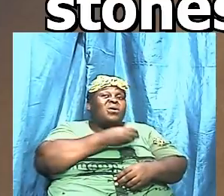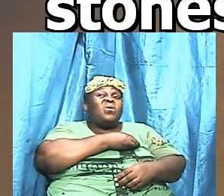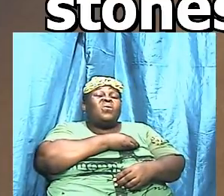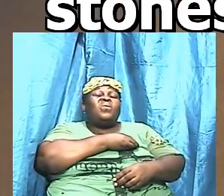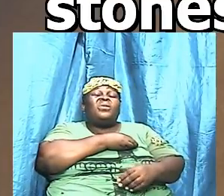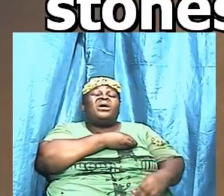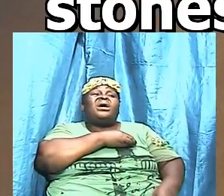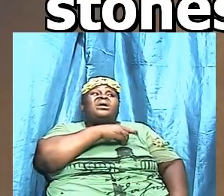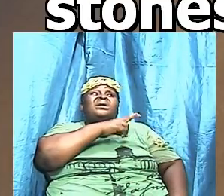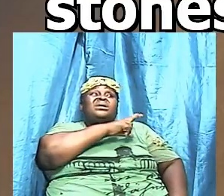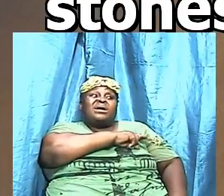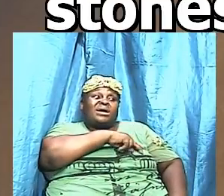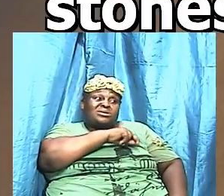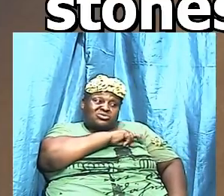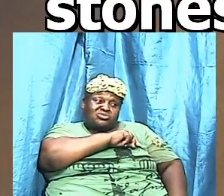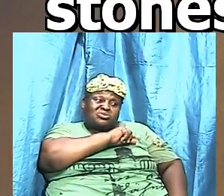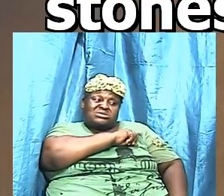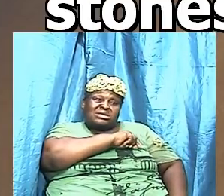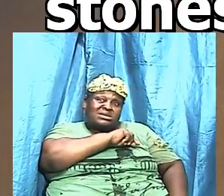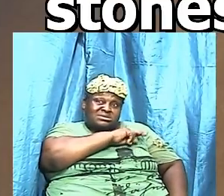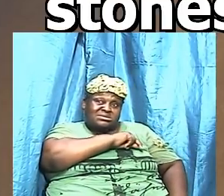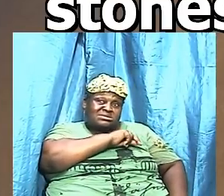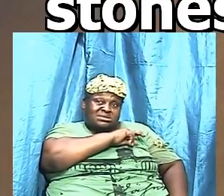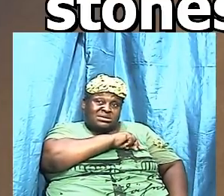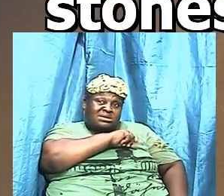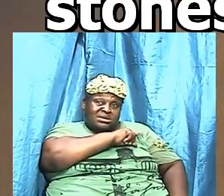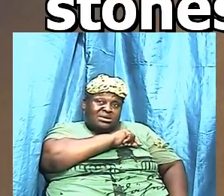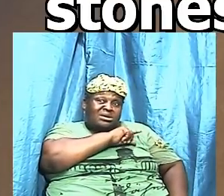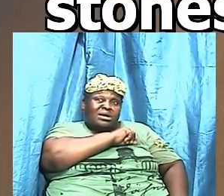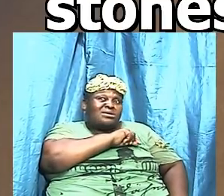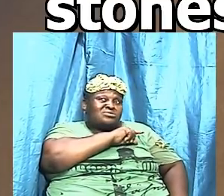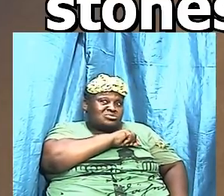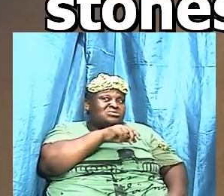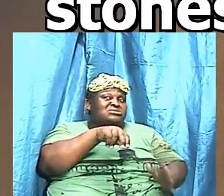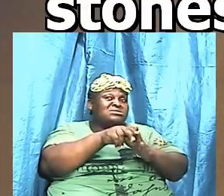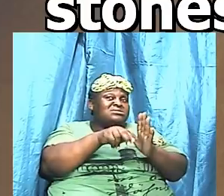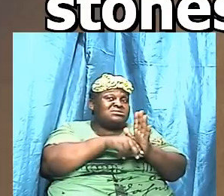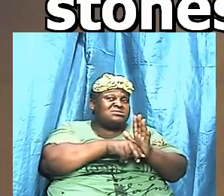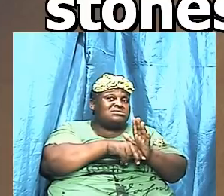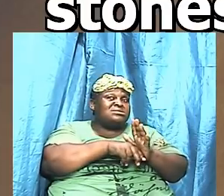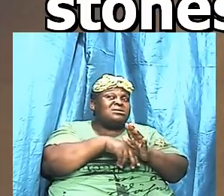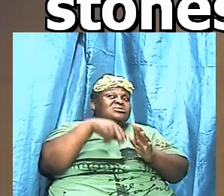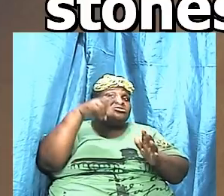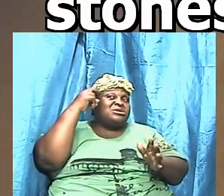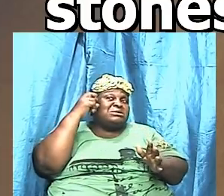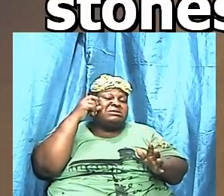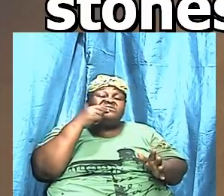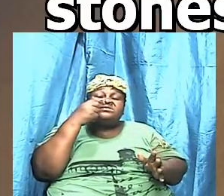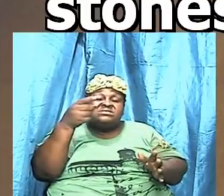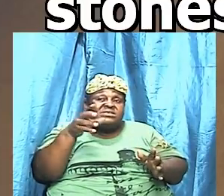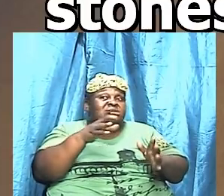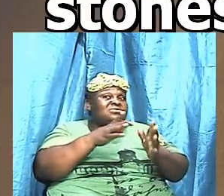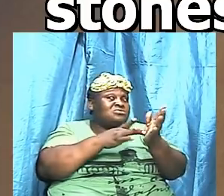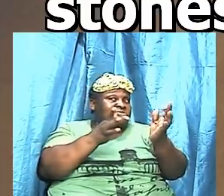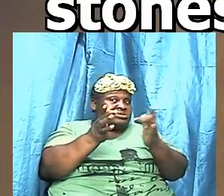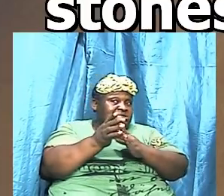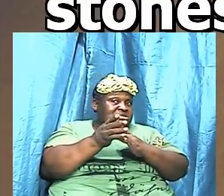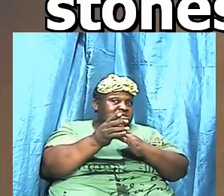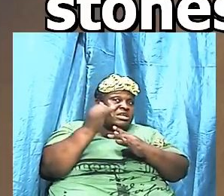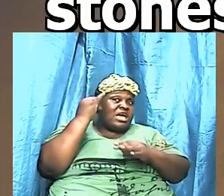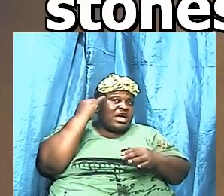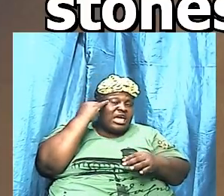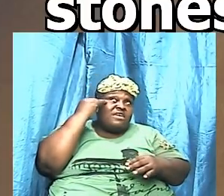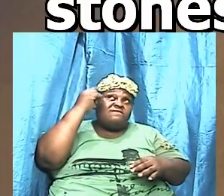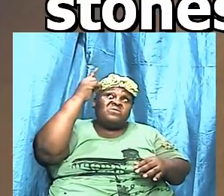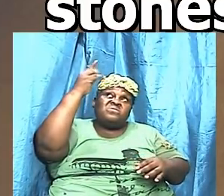particular ways and here is what the adversary said to Jesus if thou be the son of God now Satan